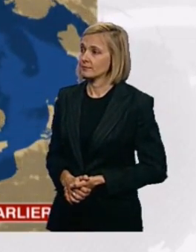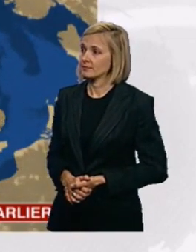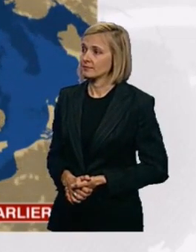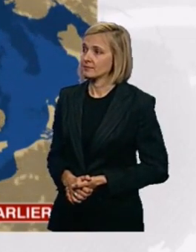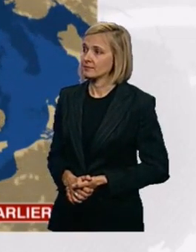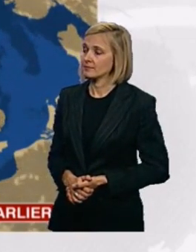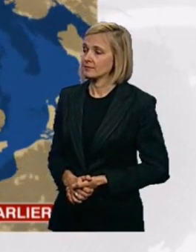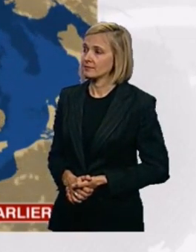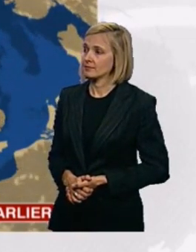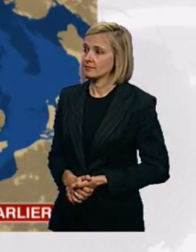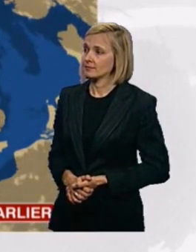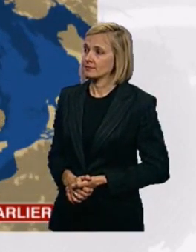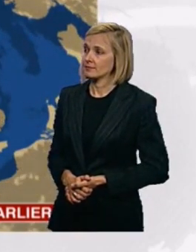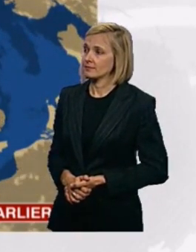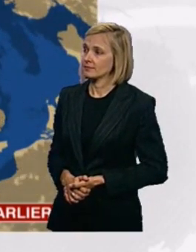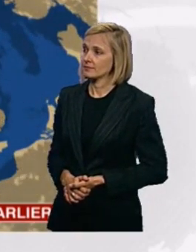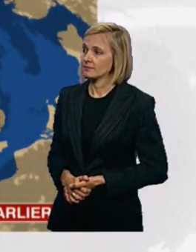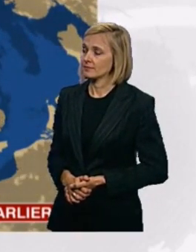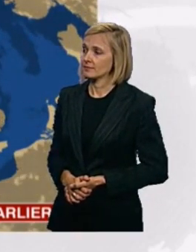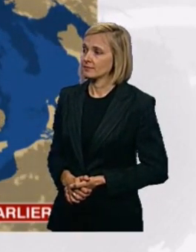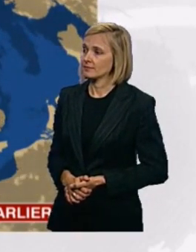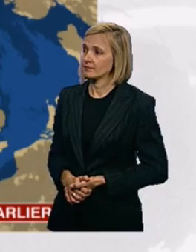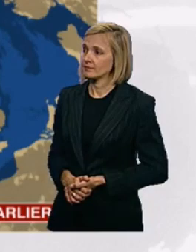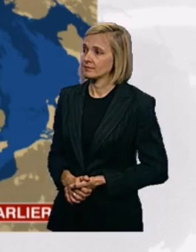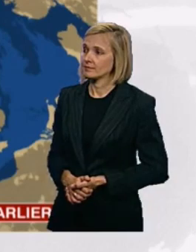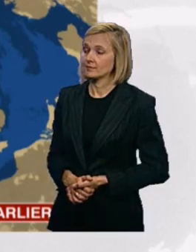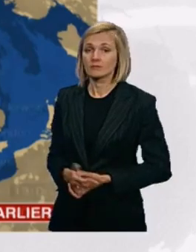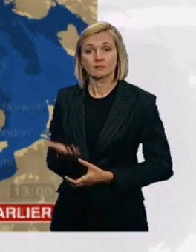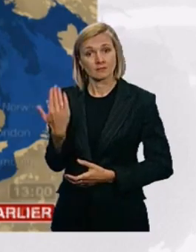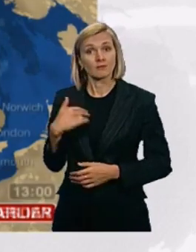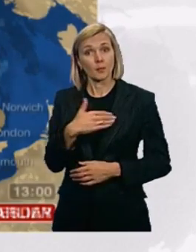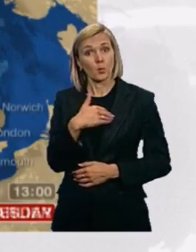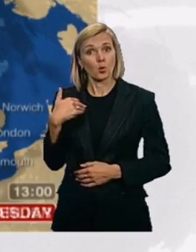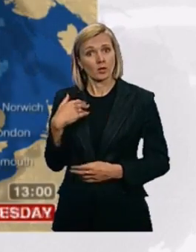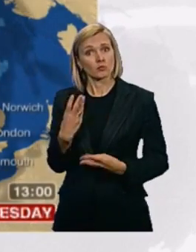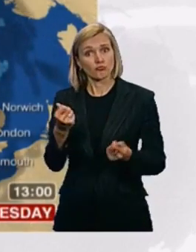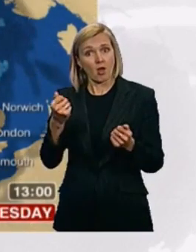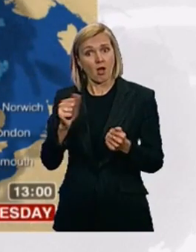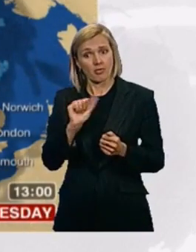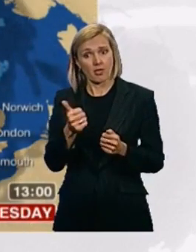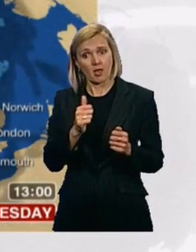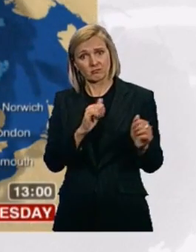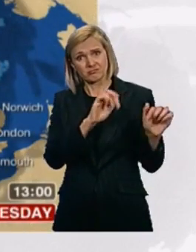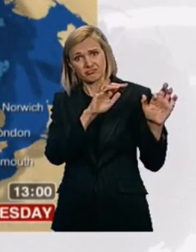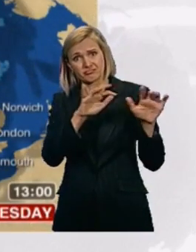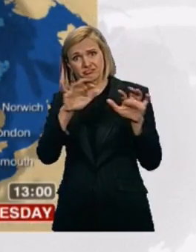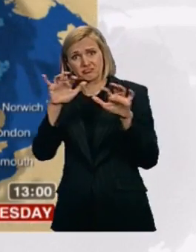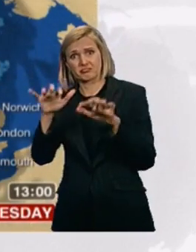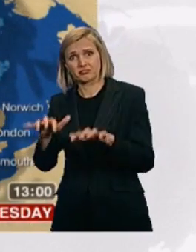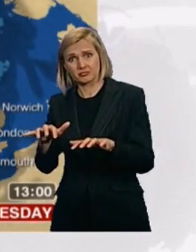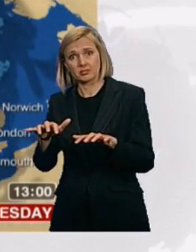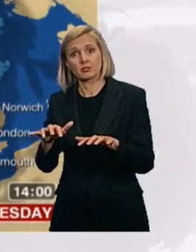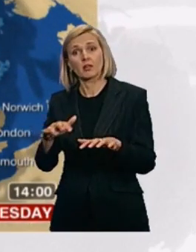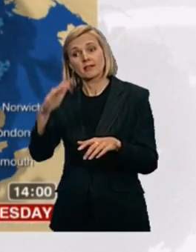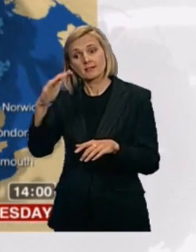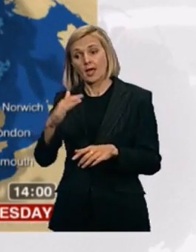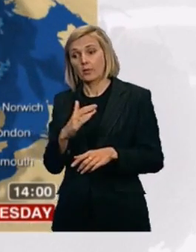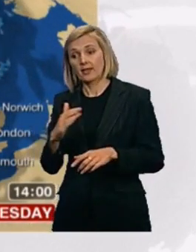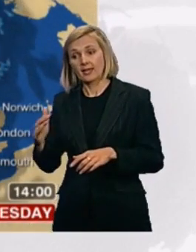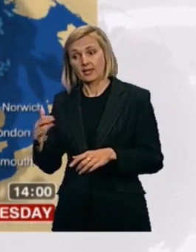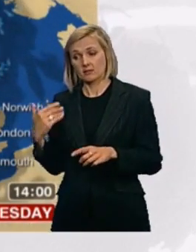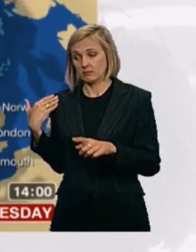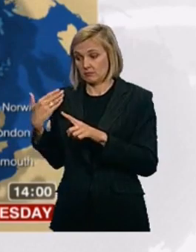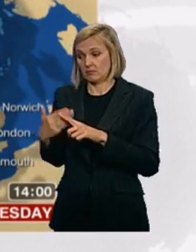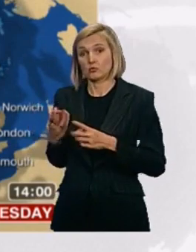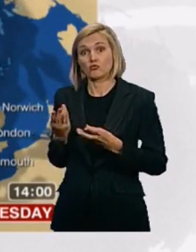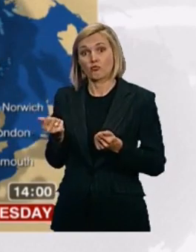with the temperature rising, the shower clouds built. And we've got these showers breaking out quite widely, including for south-east England, where we've avoided them for the past couple